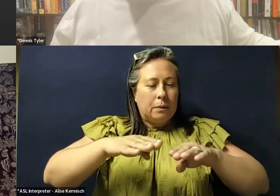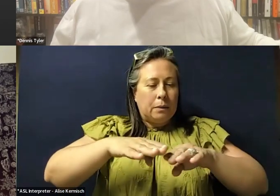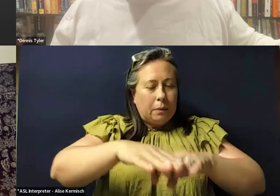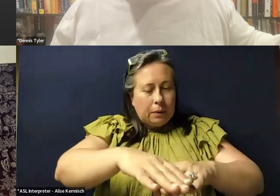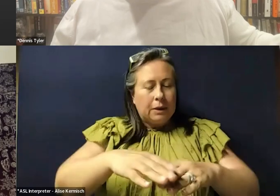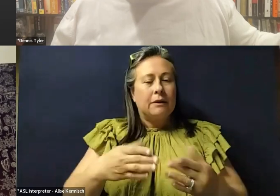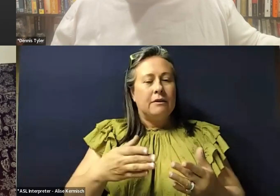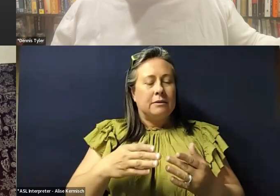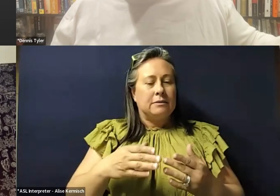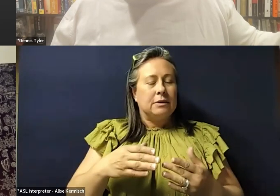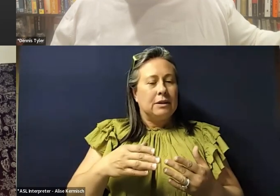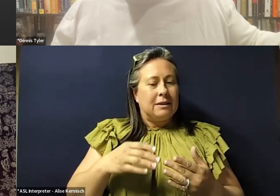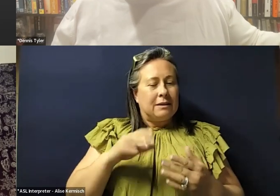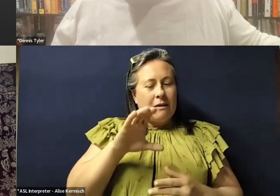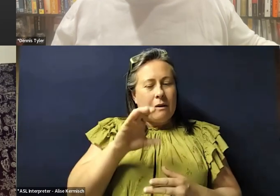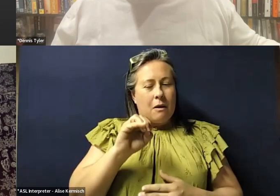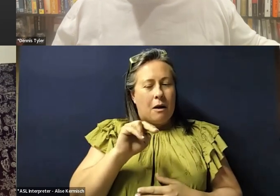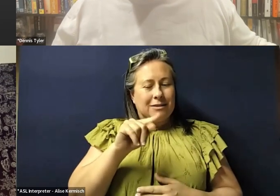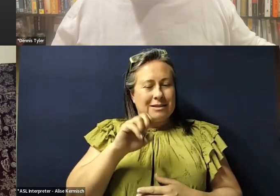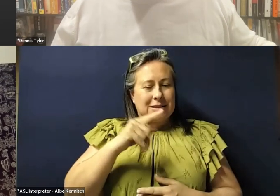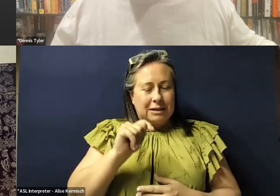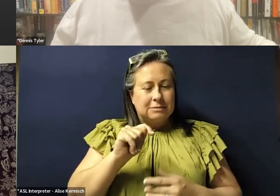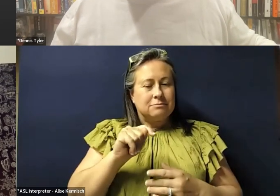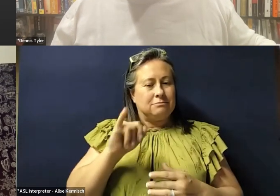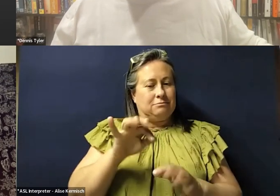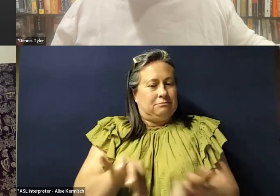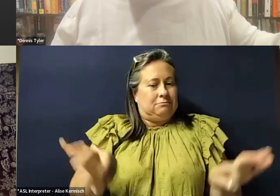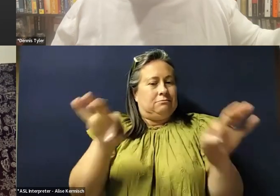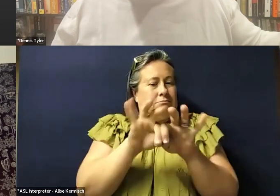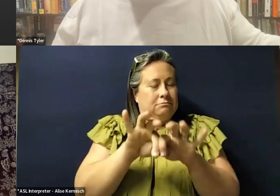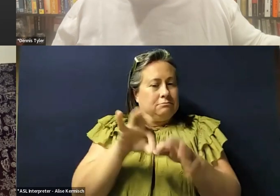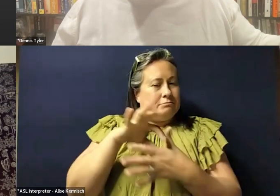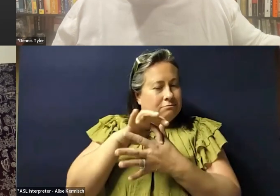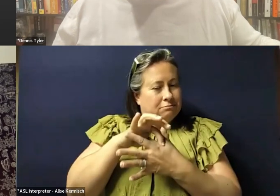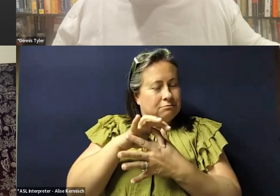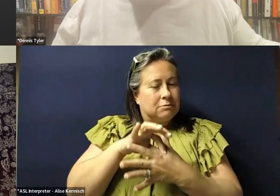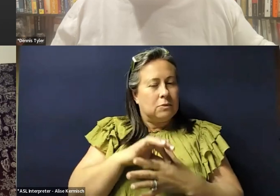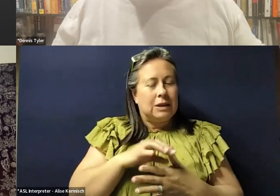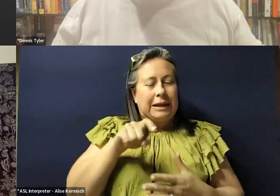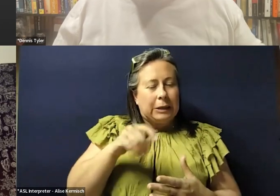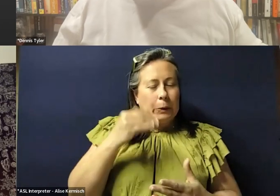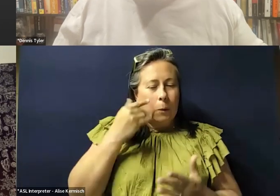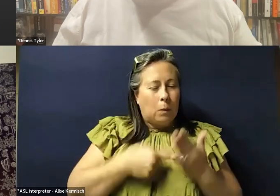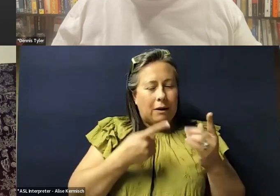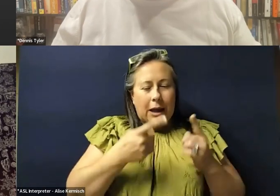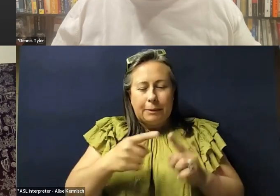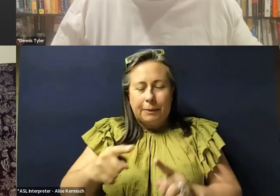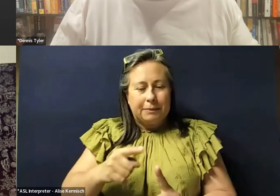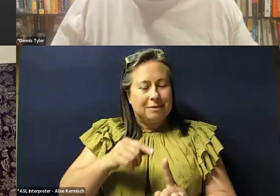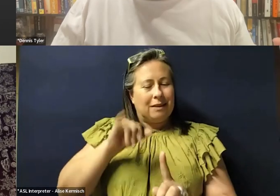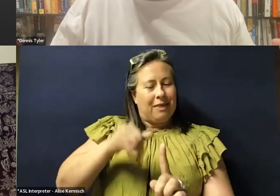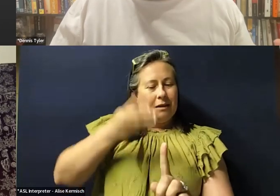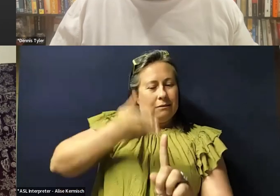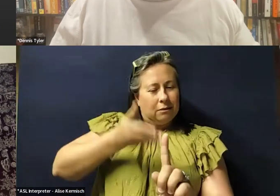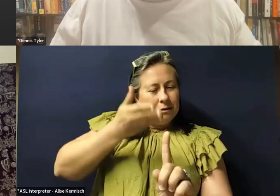right? We, um, we need to know more details about what has happened to an individual within the system in order to understand or